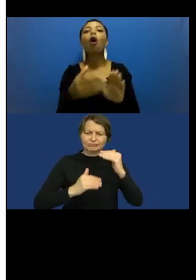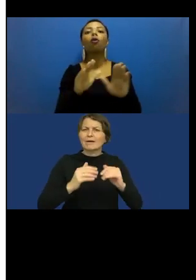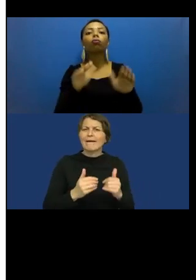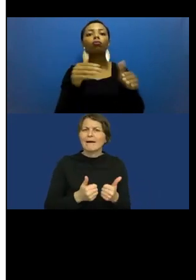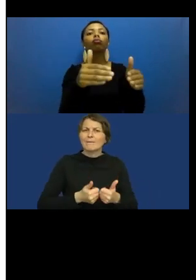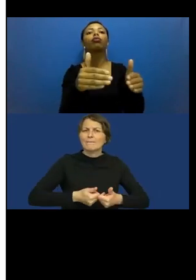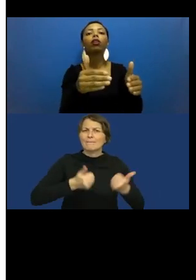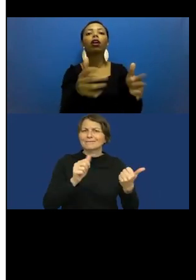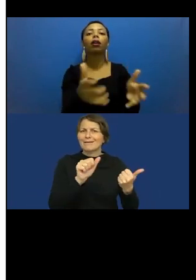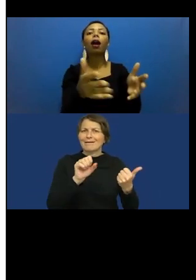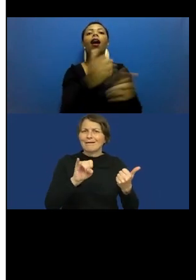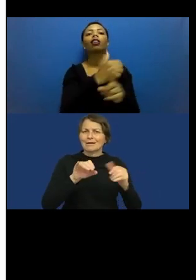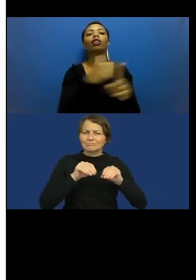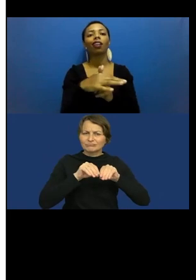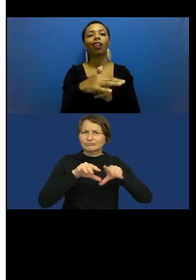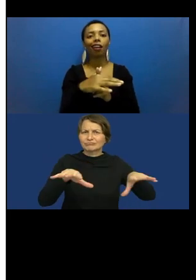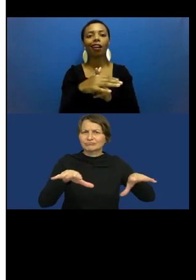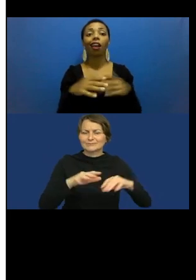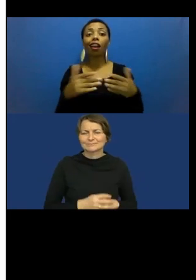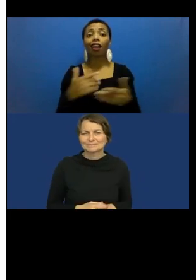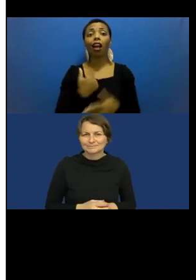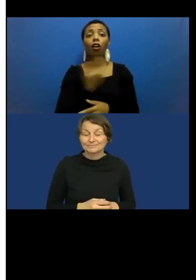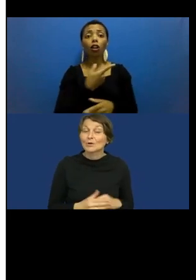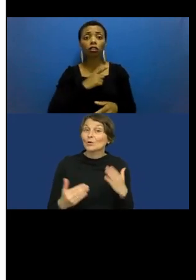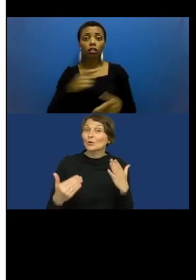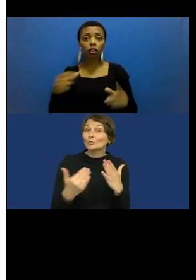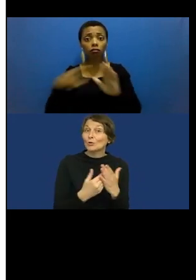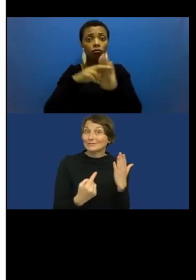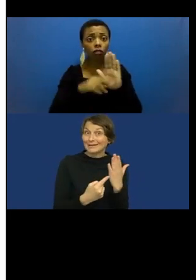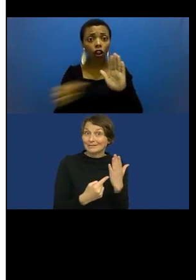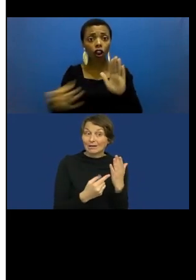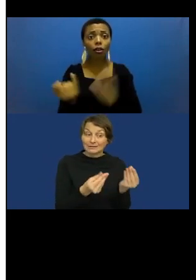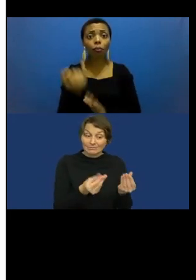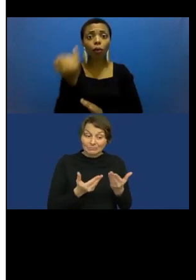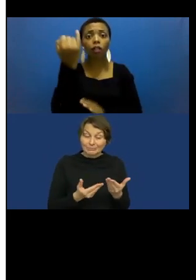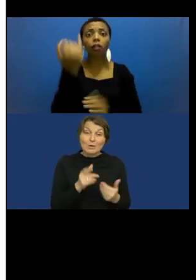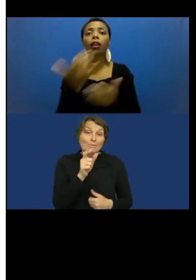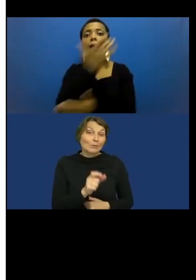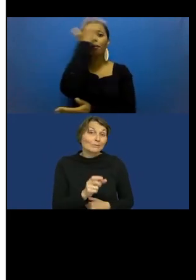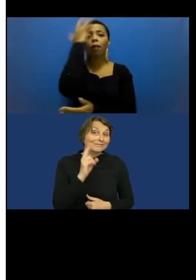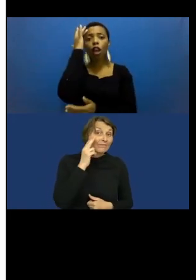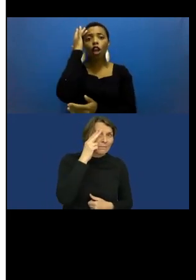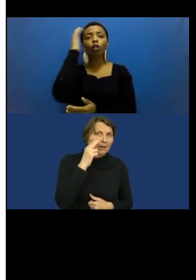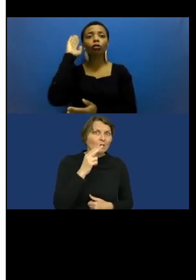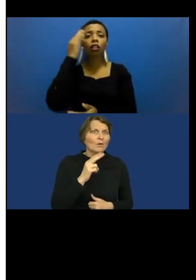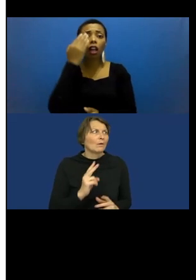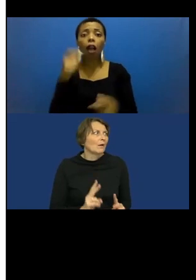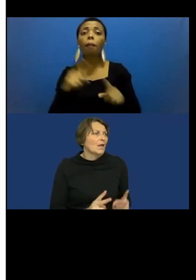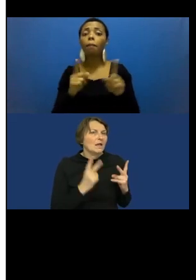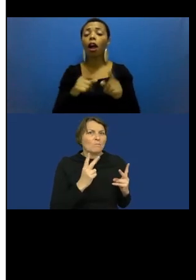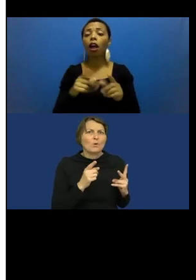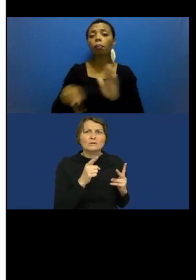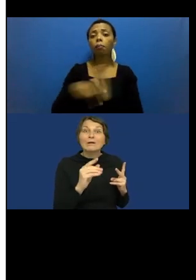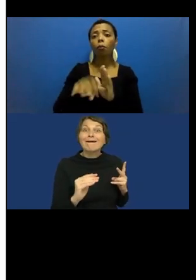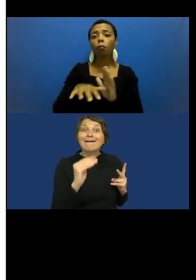Regulation of technology is especially important for people with deafblindness and disabled people compared with the general population. This is